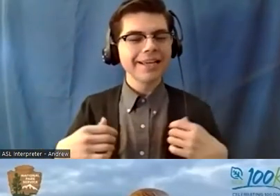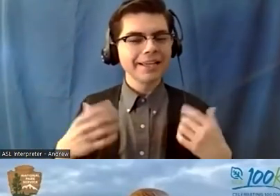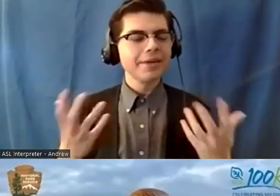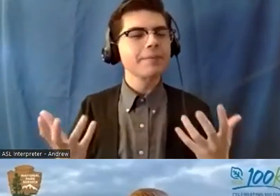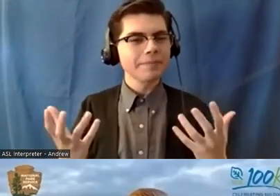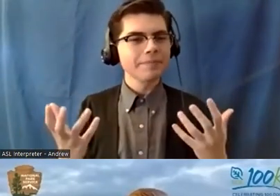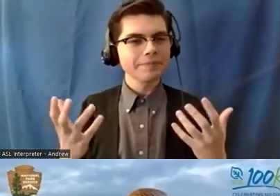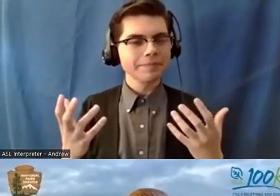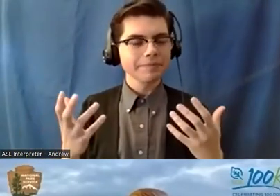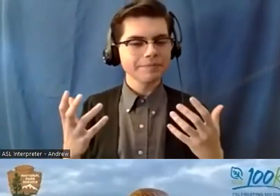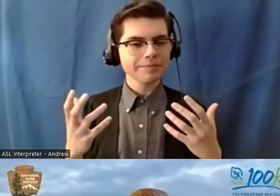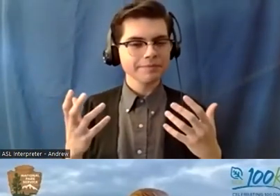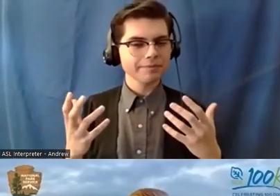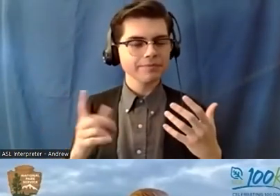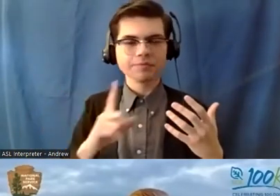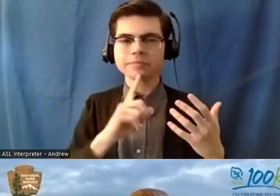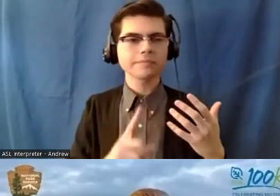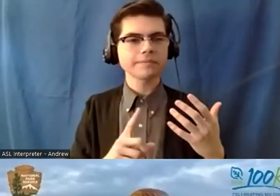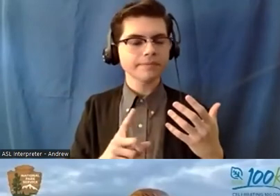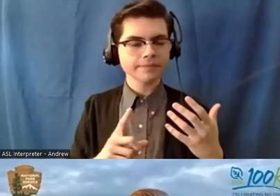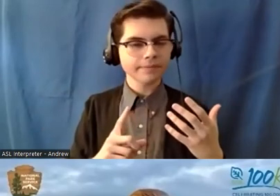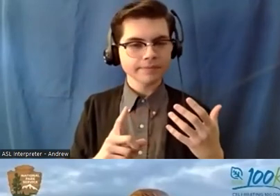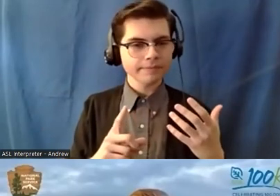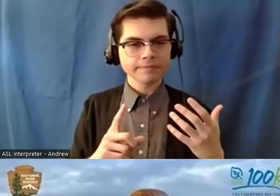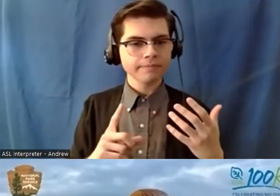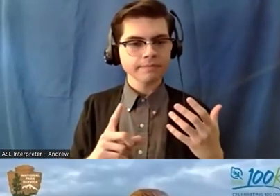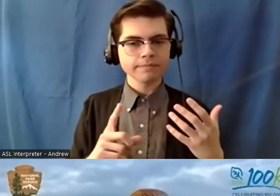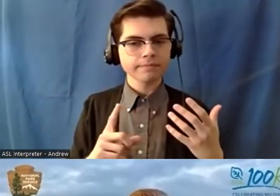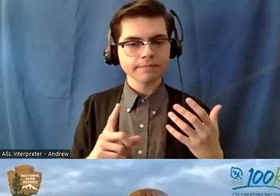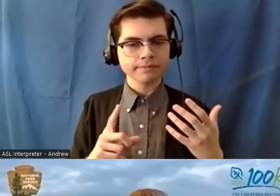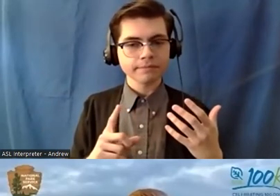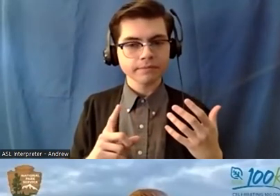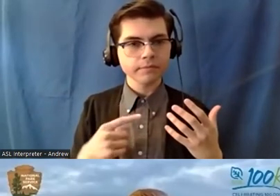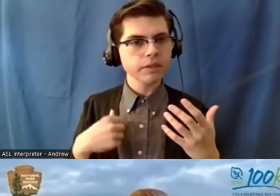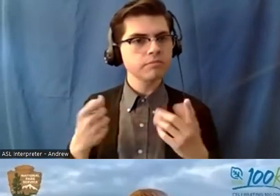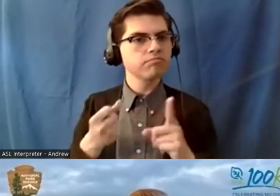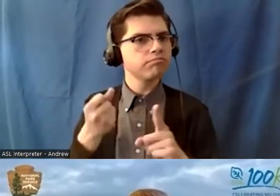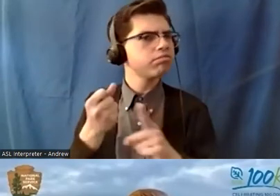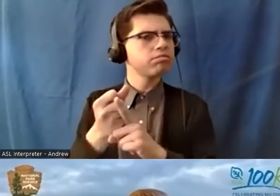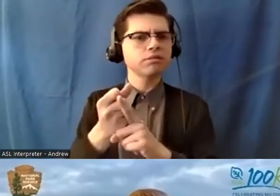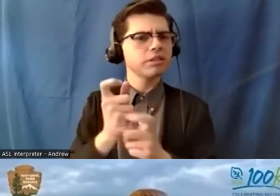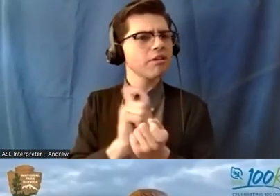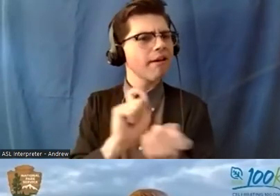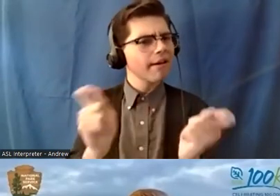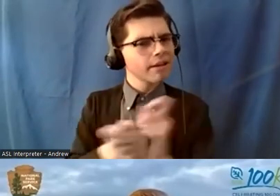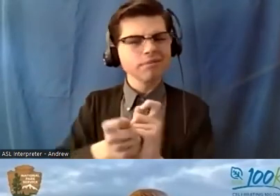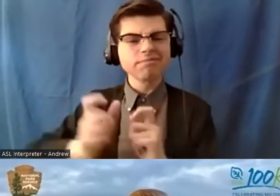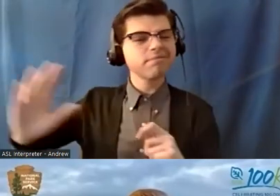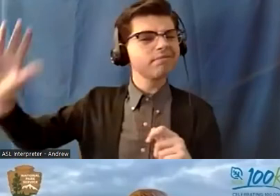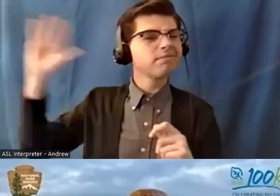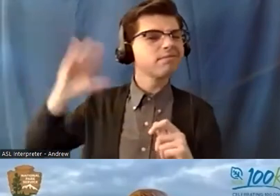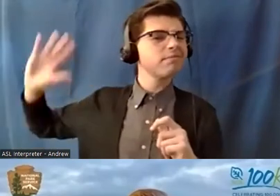it's just uh making a difference from early on to help structure and i think that